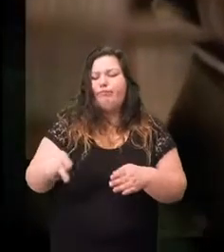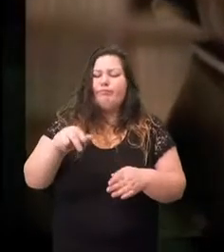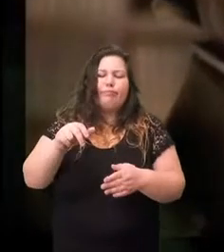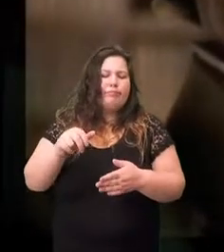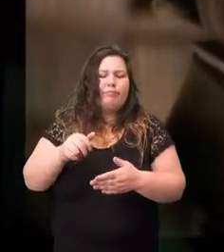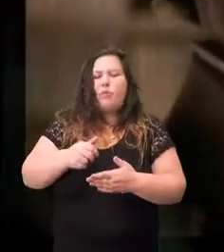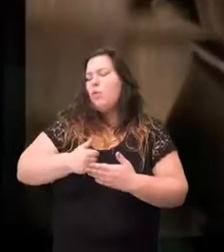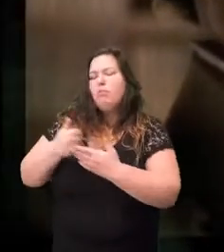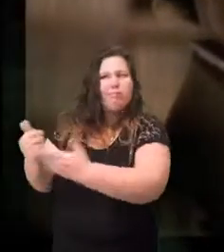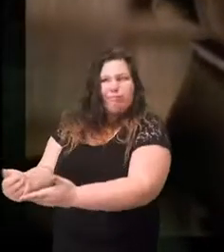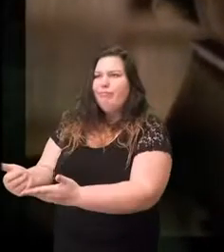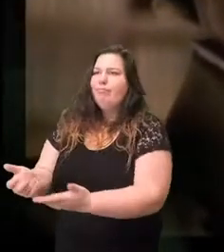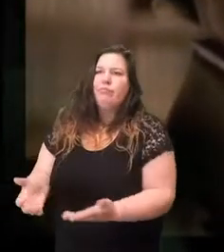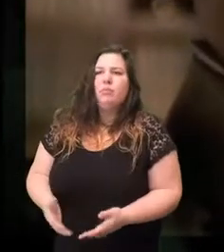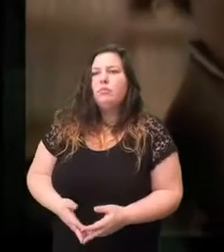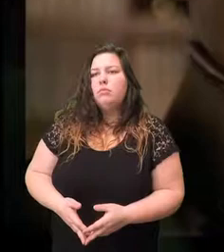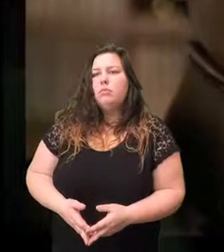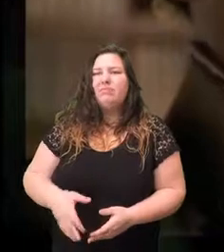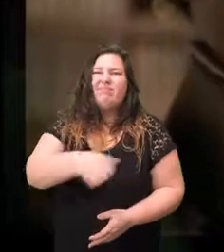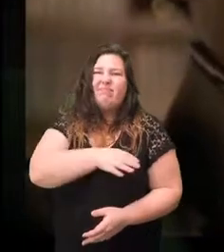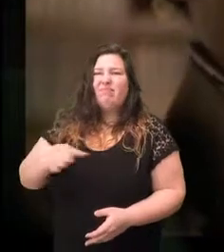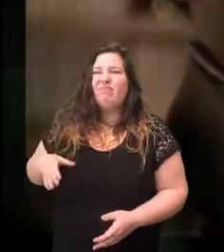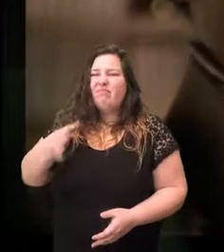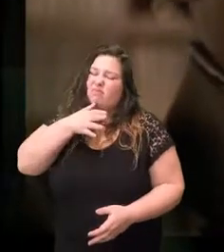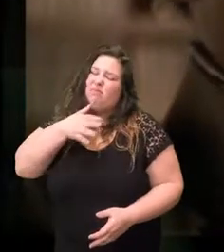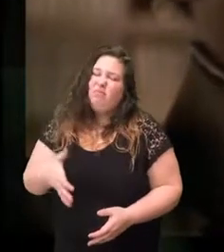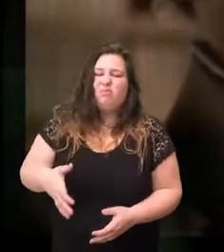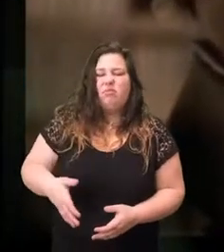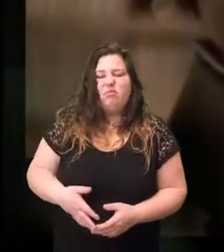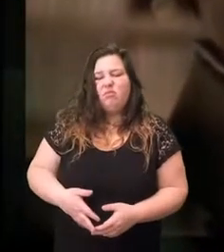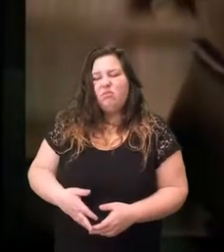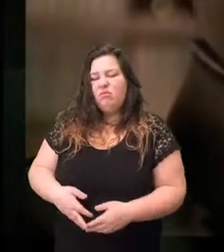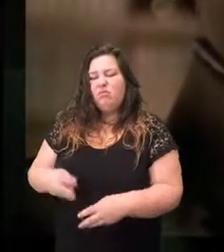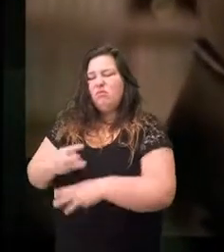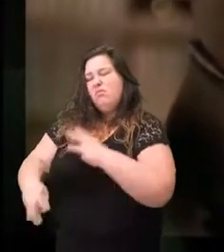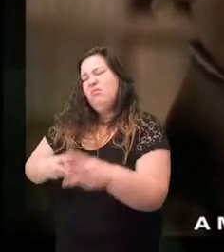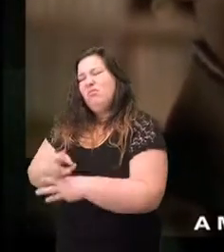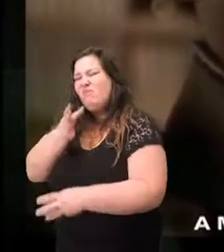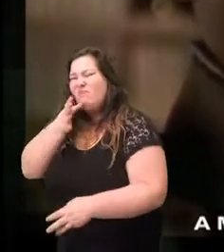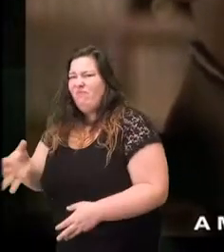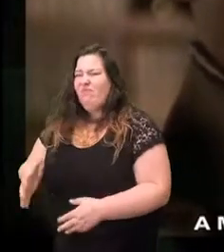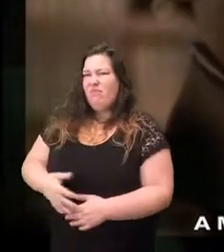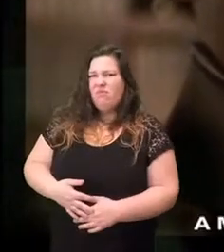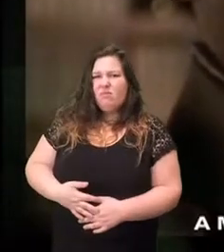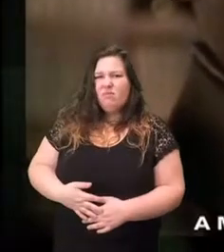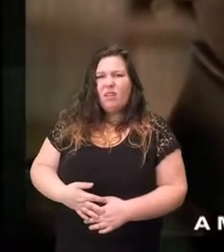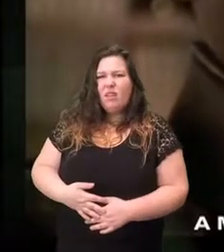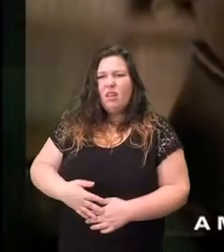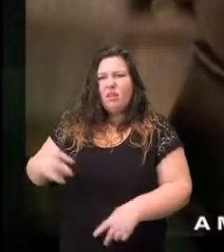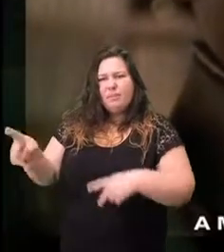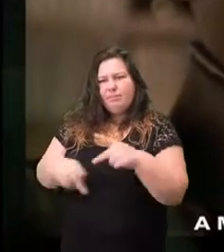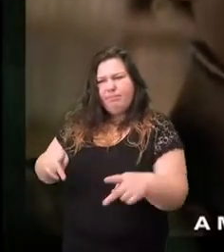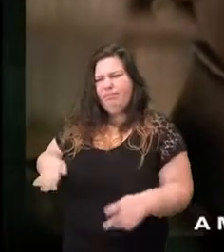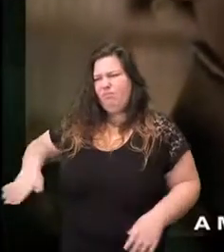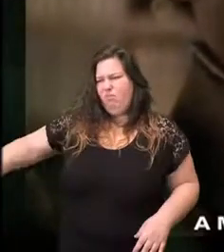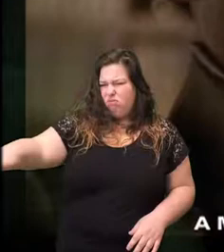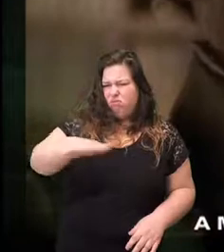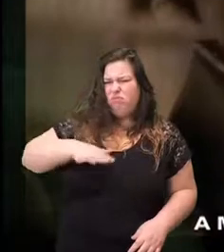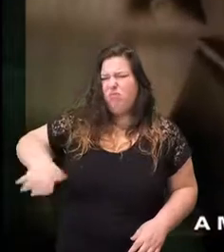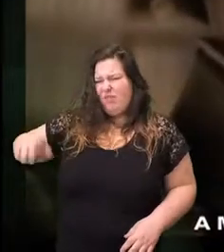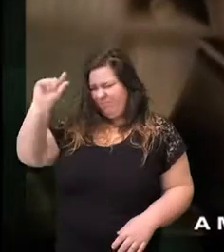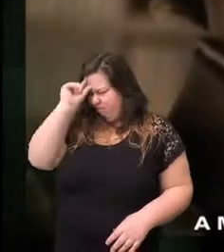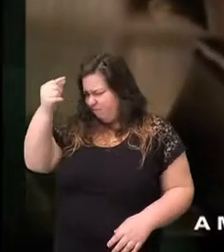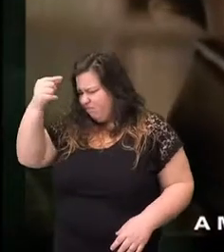service I hate Congress I hate the world a mass of